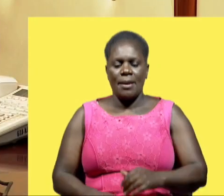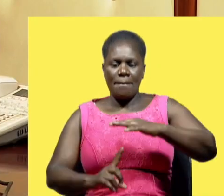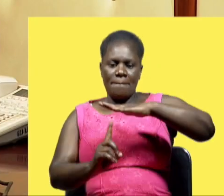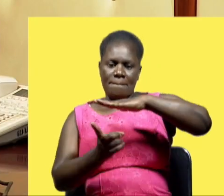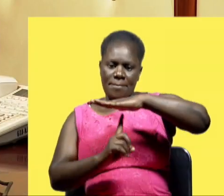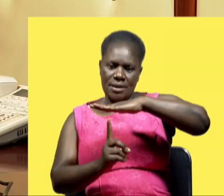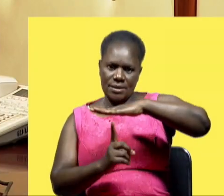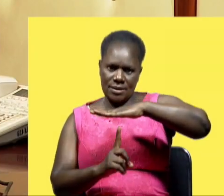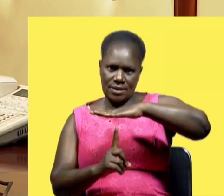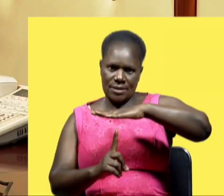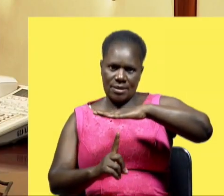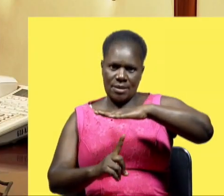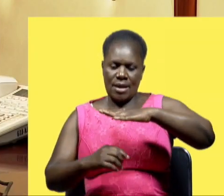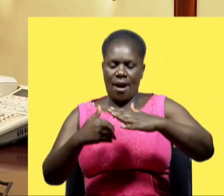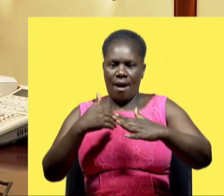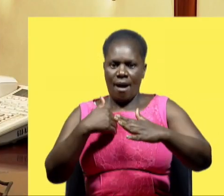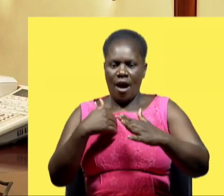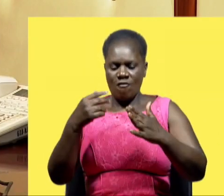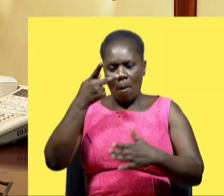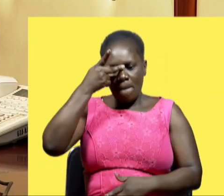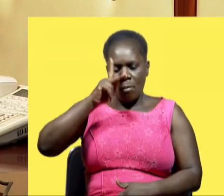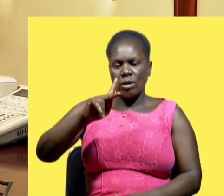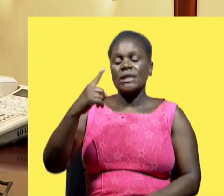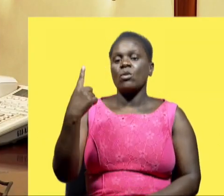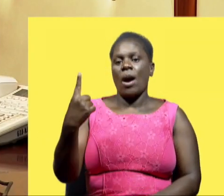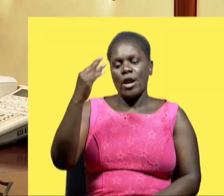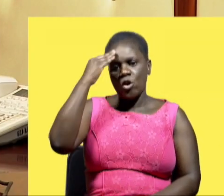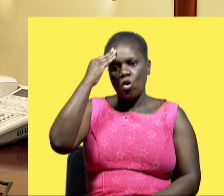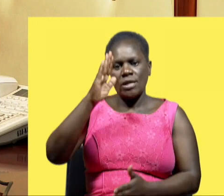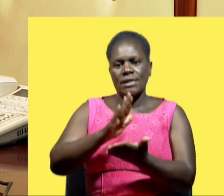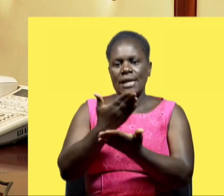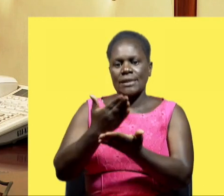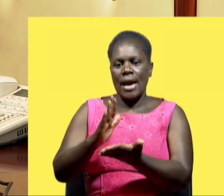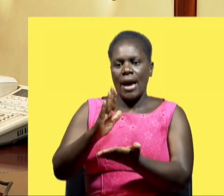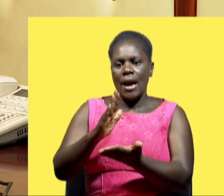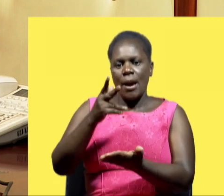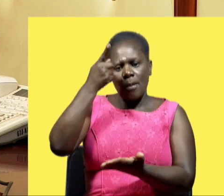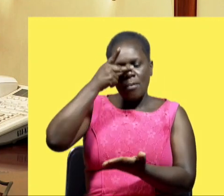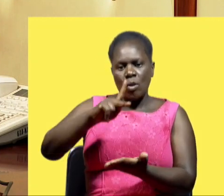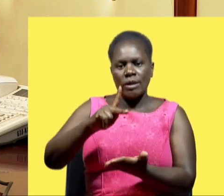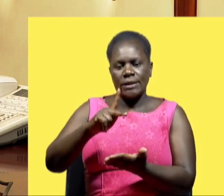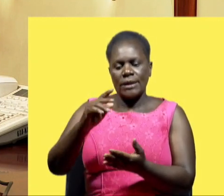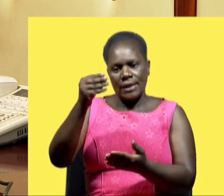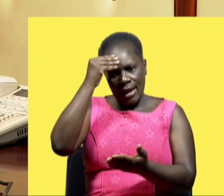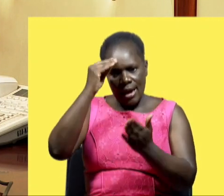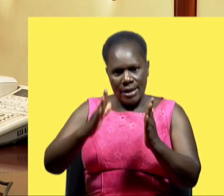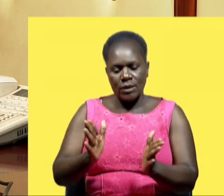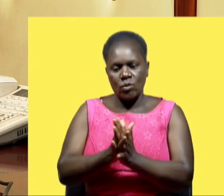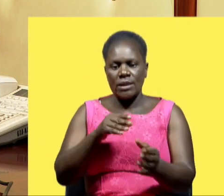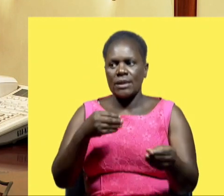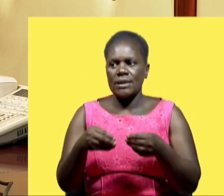the ministry has a standalone policy known as the sector policy for learners and trainees